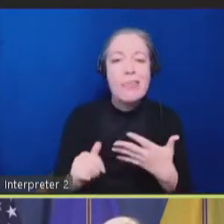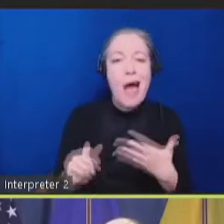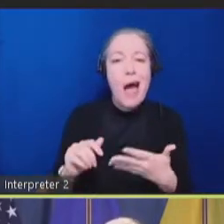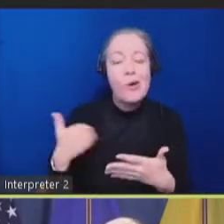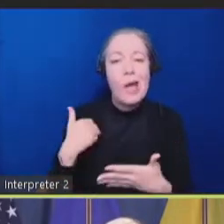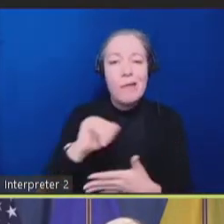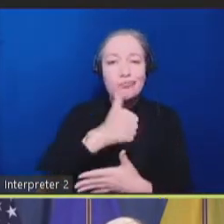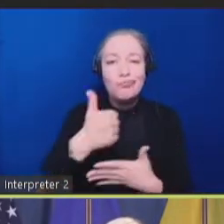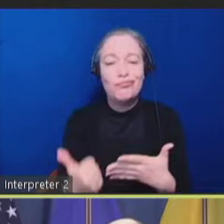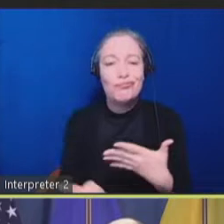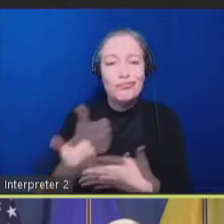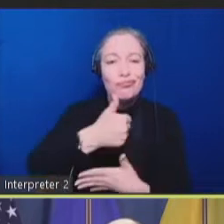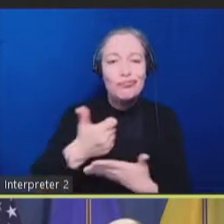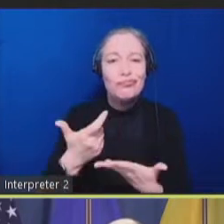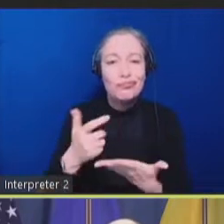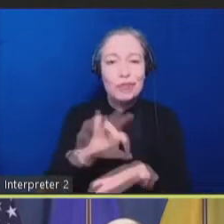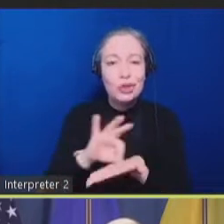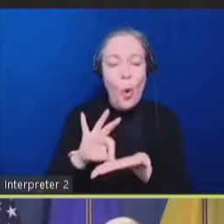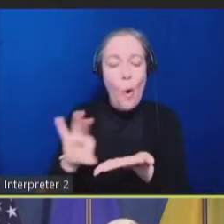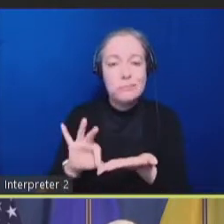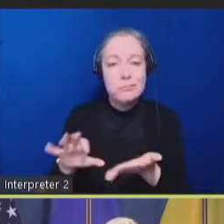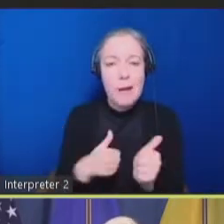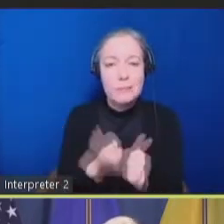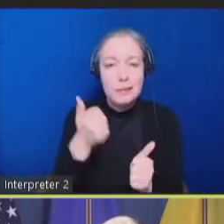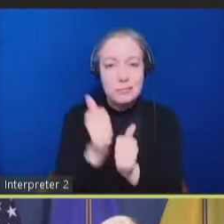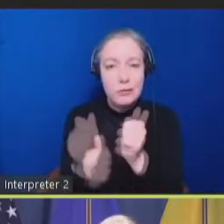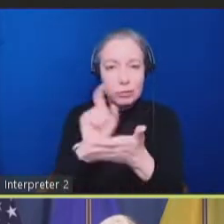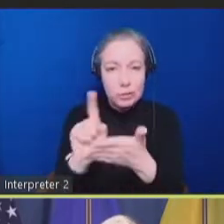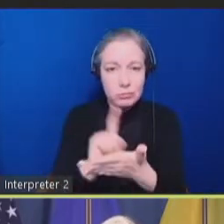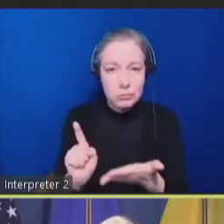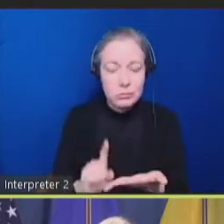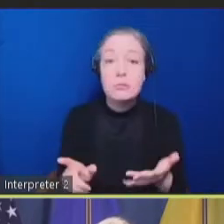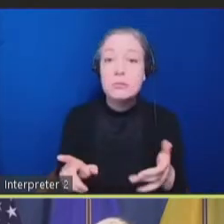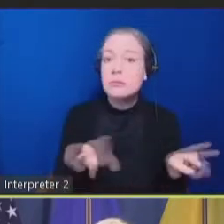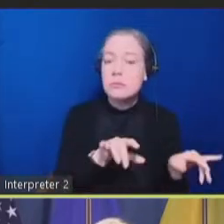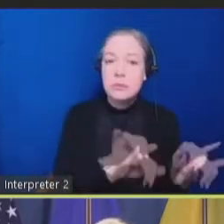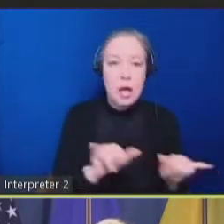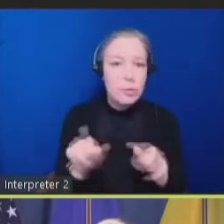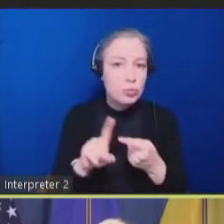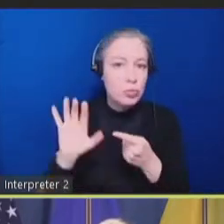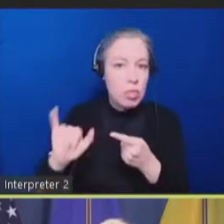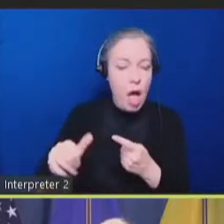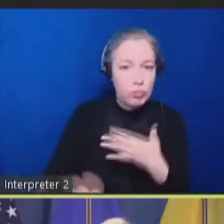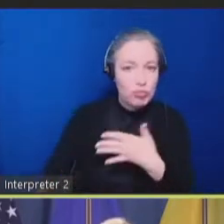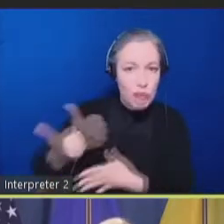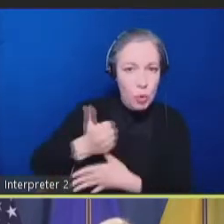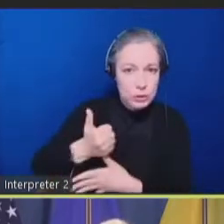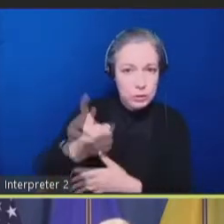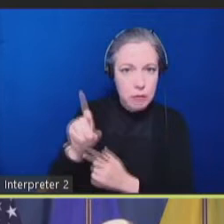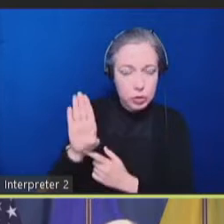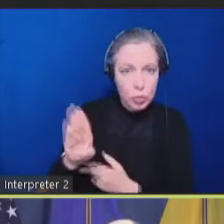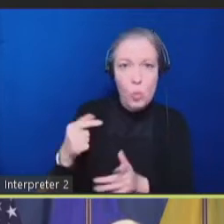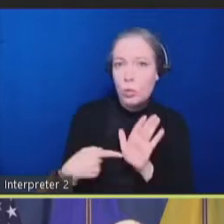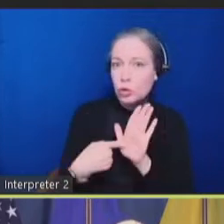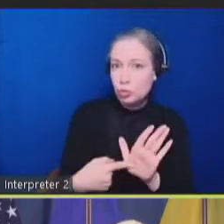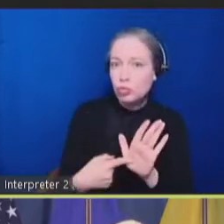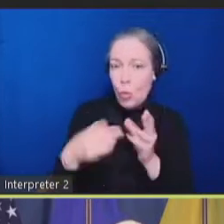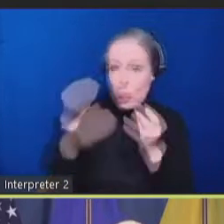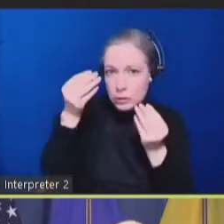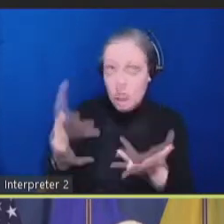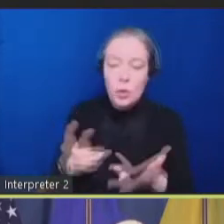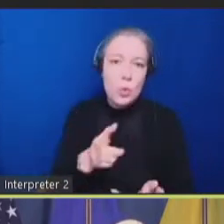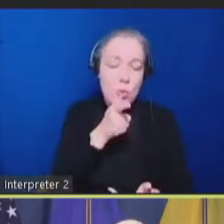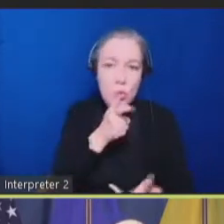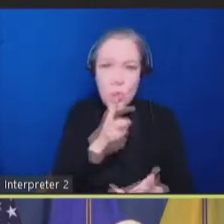Similarly to our prioritization dashboard, we showed the data of the most to least accessible